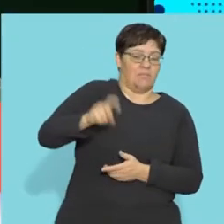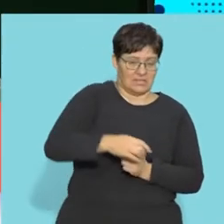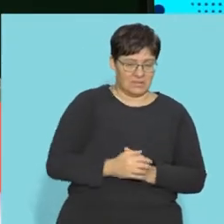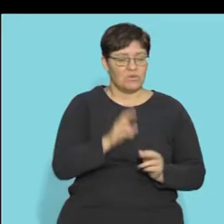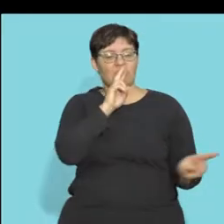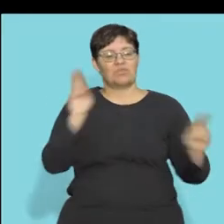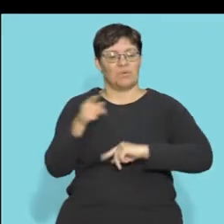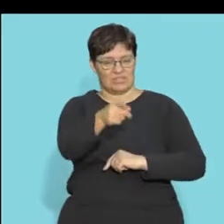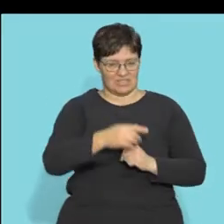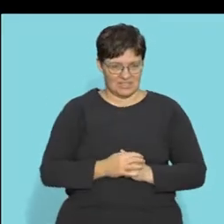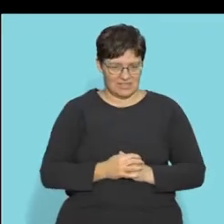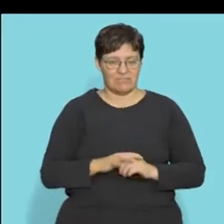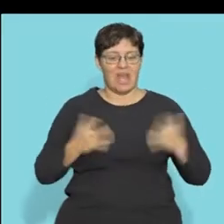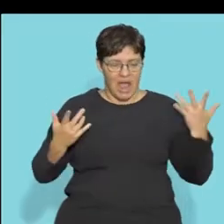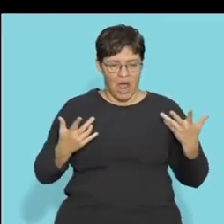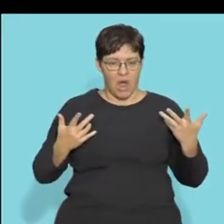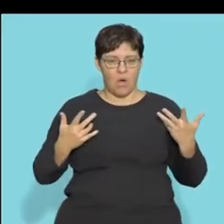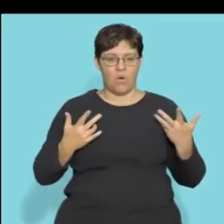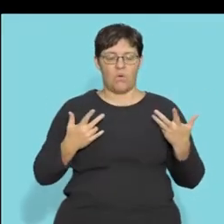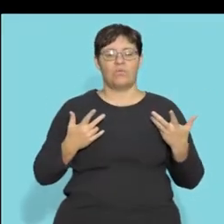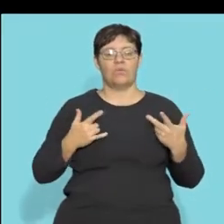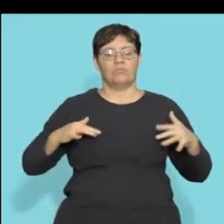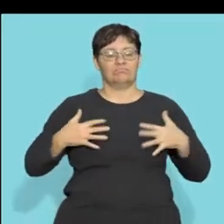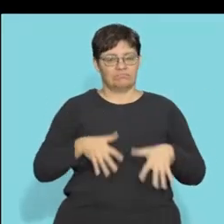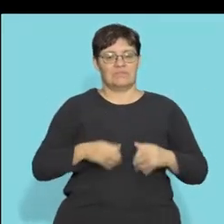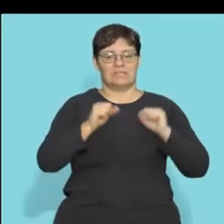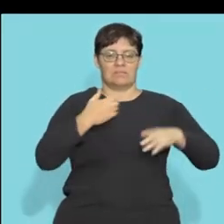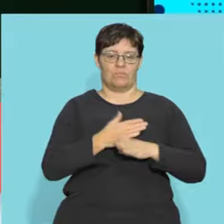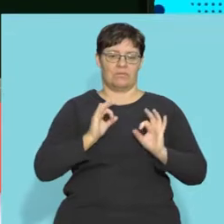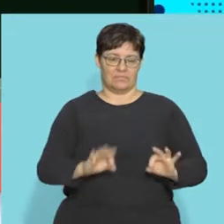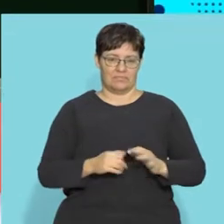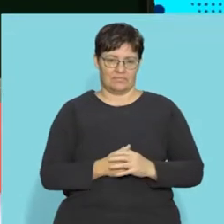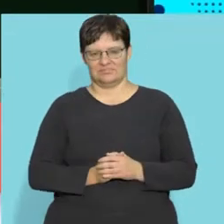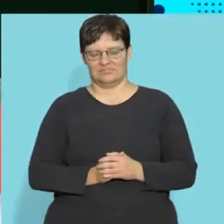that is basically your response. And that is how the nervous system works.